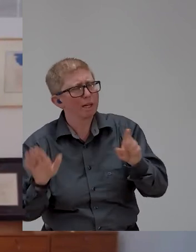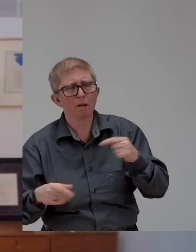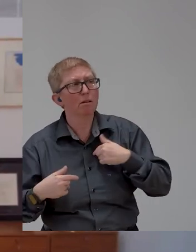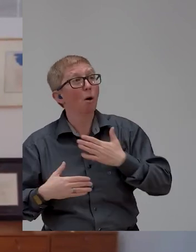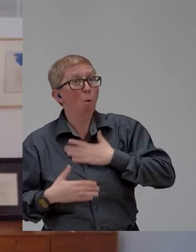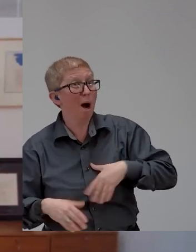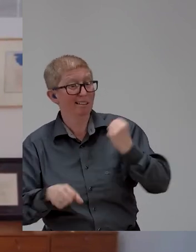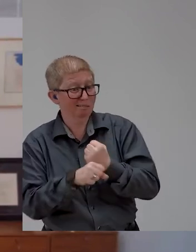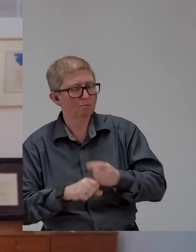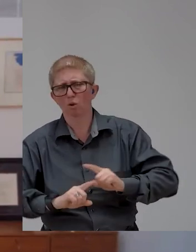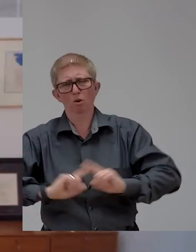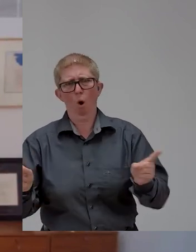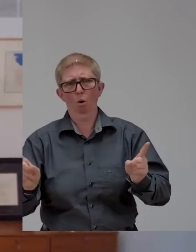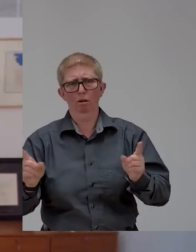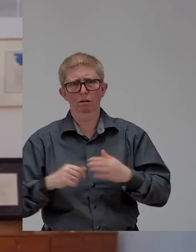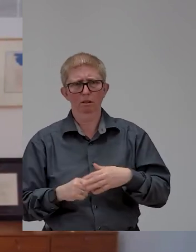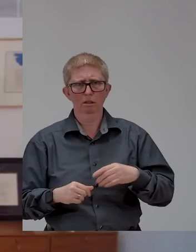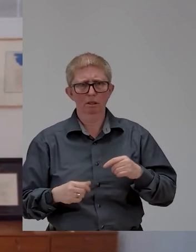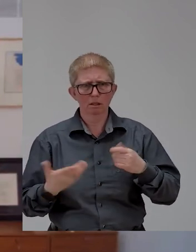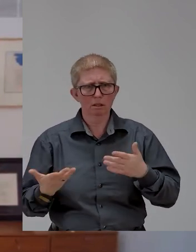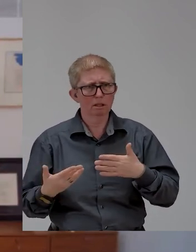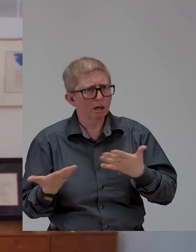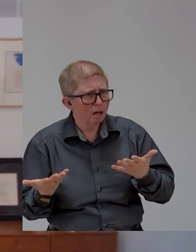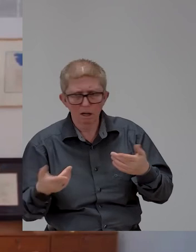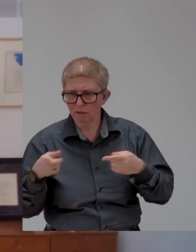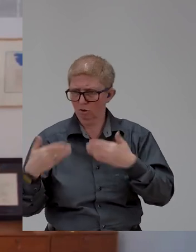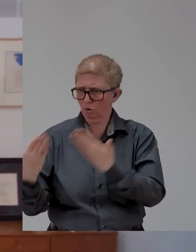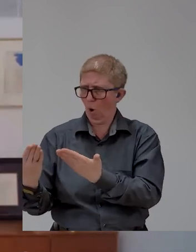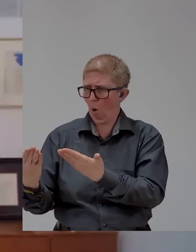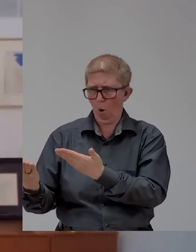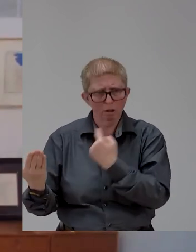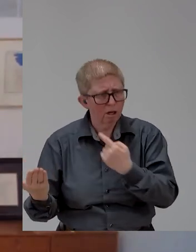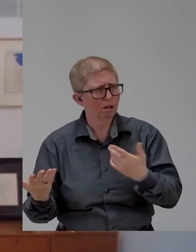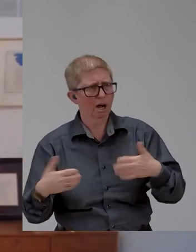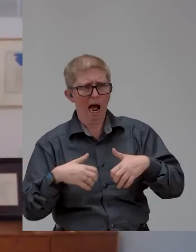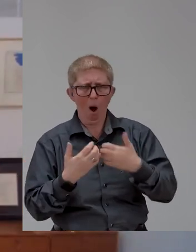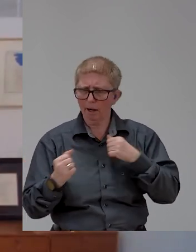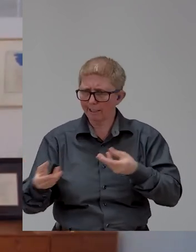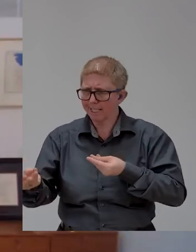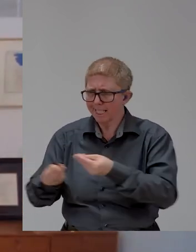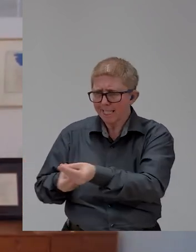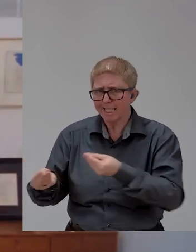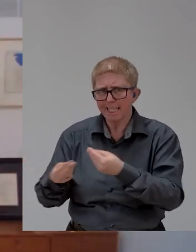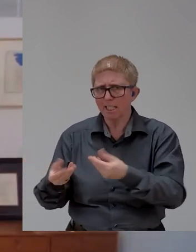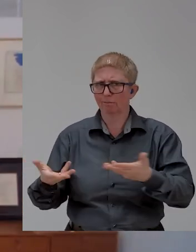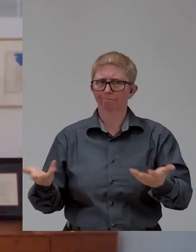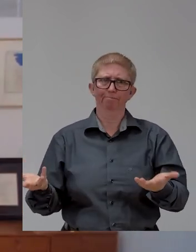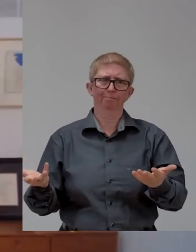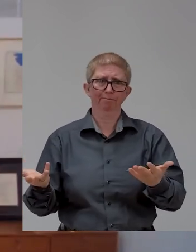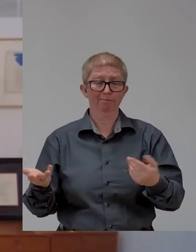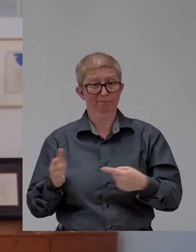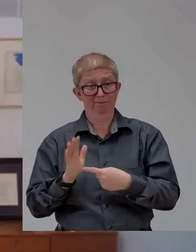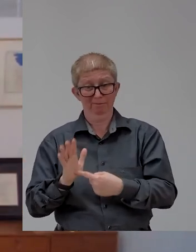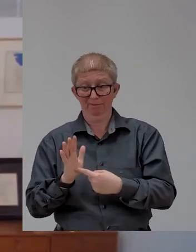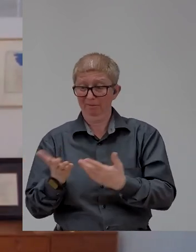biases, that systemic ableism? And so, I think that when it comes to employment, you see many of those